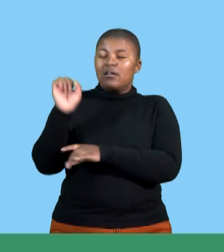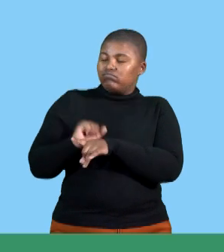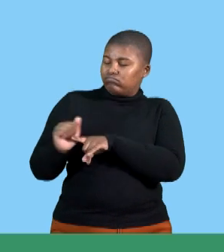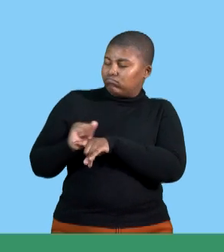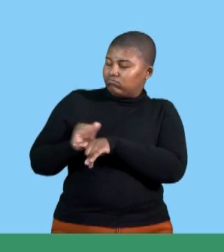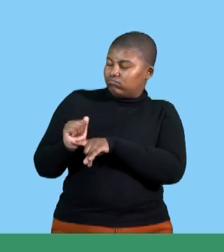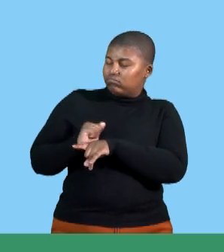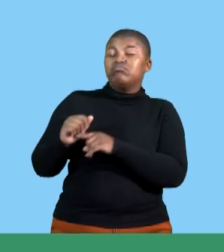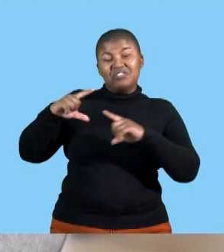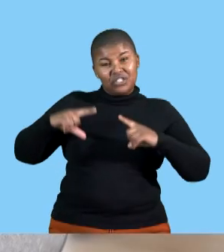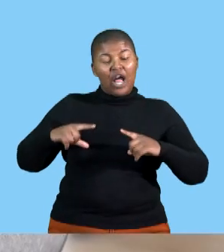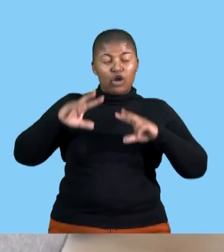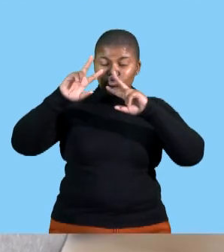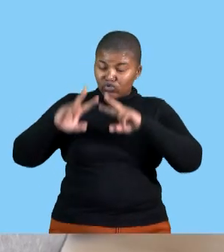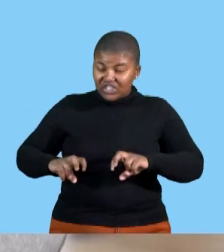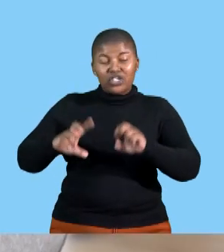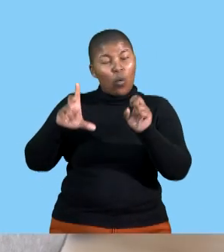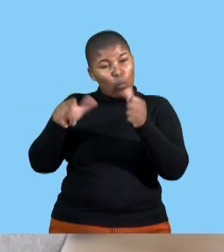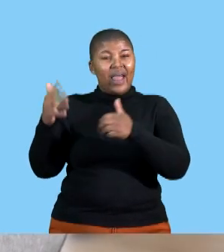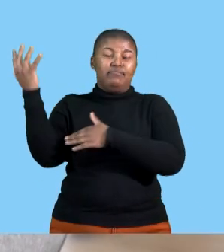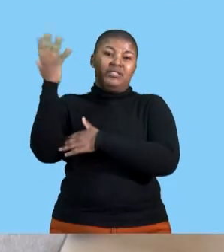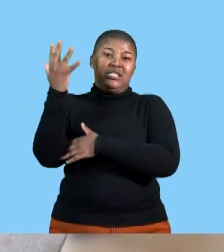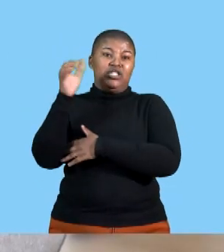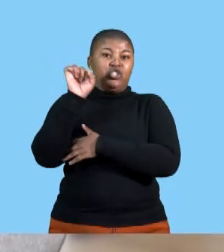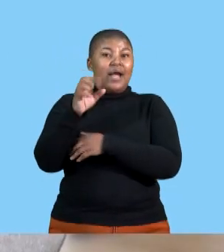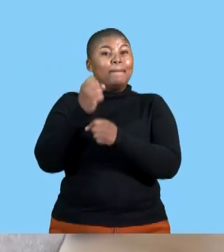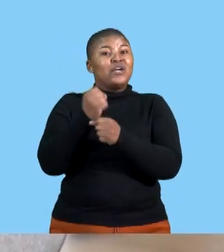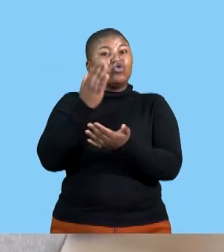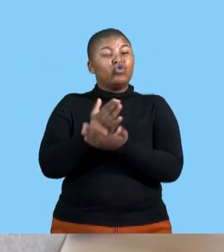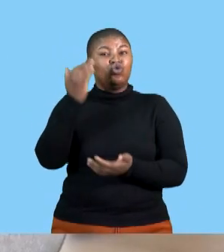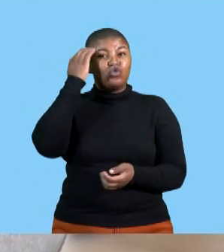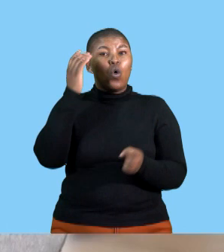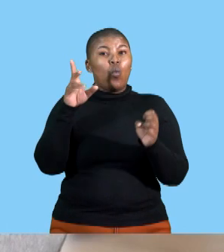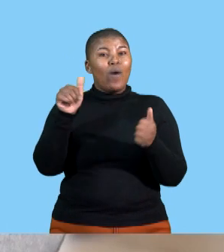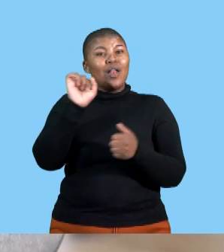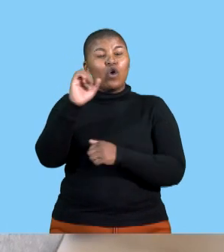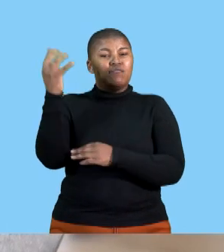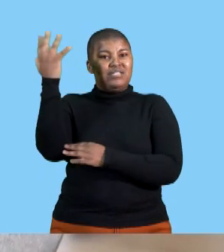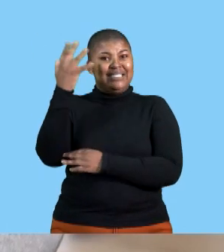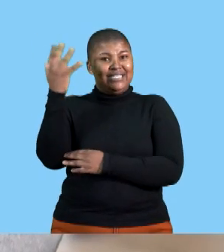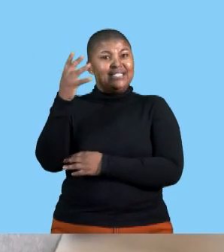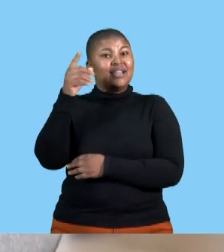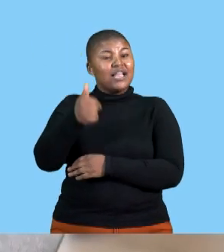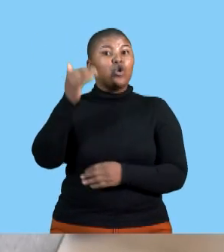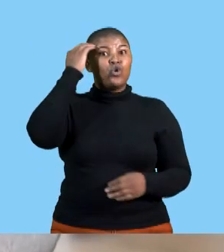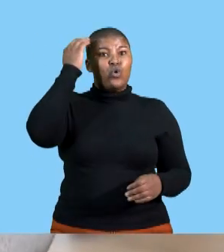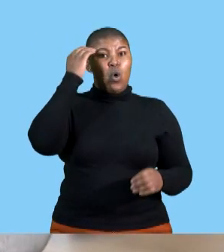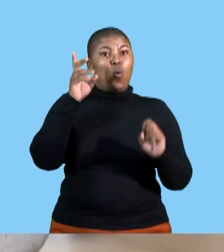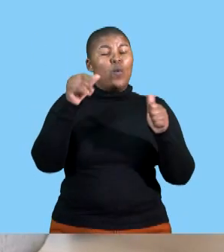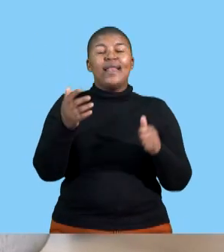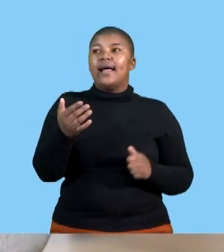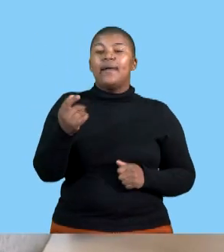presentation. Do a thorough research on your presentation. Know exactly what you are presenting on. That way you are able to even,